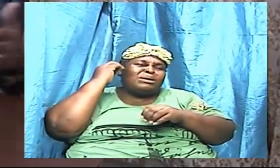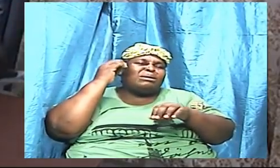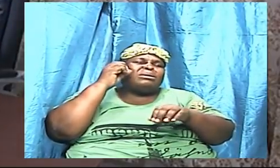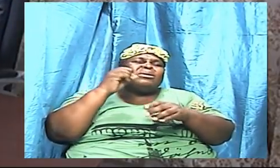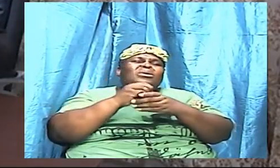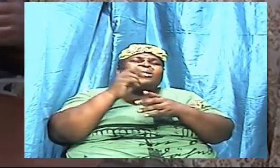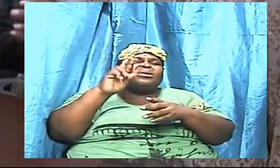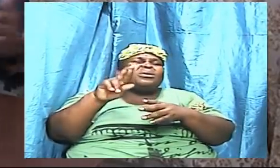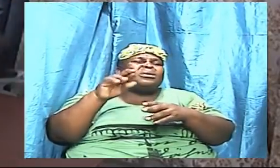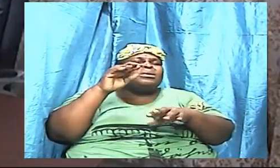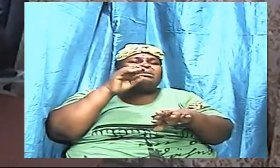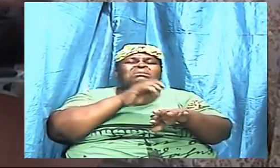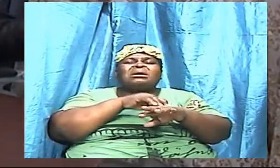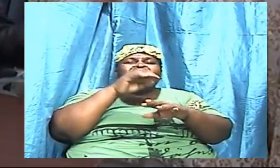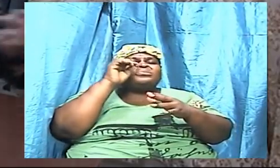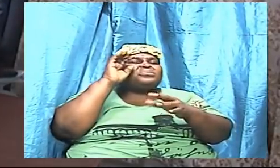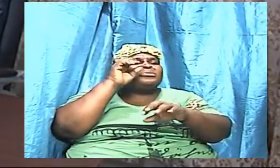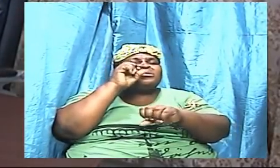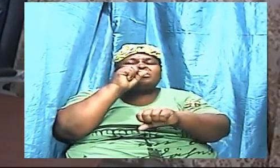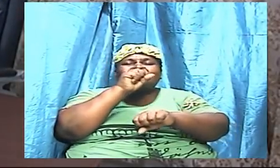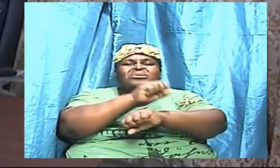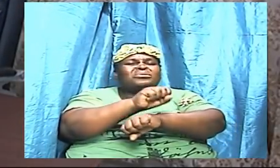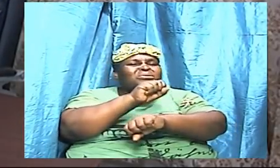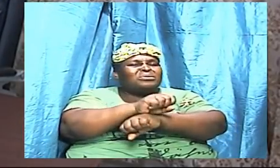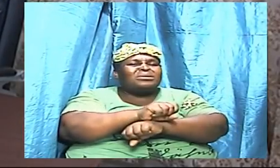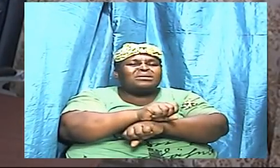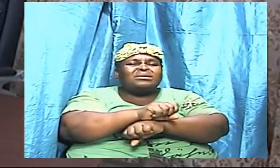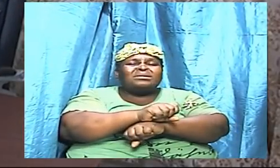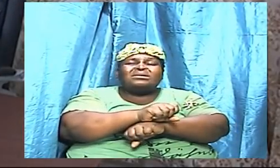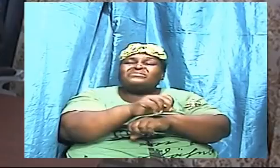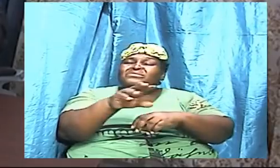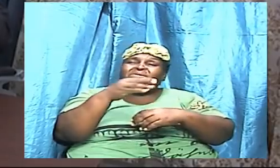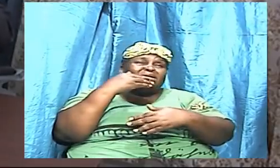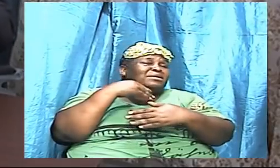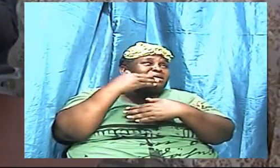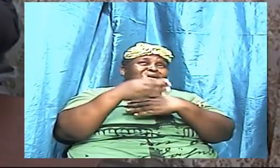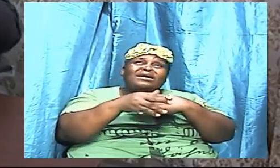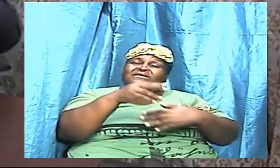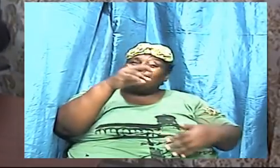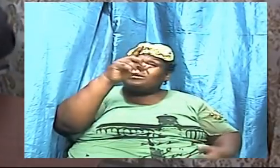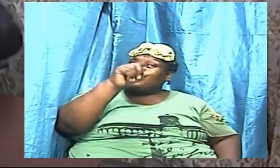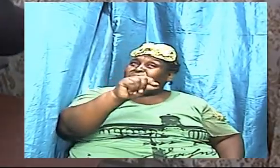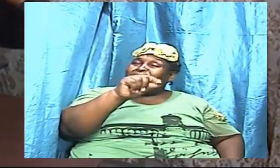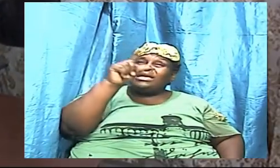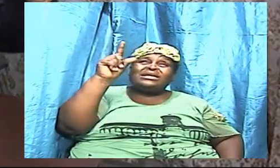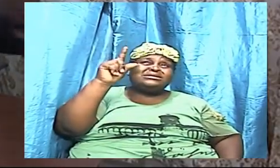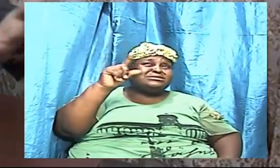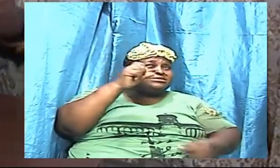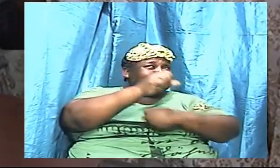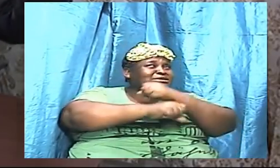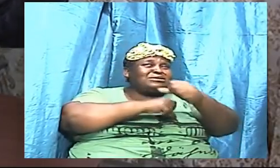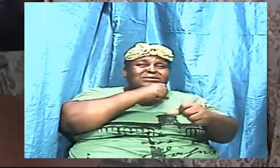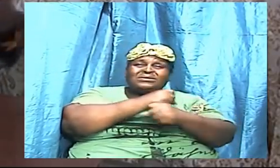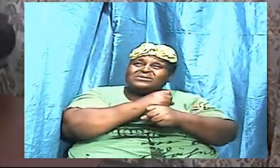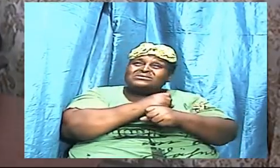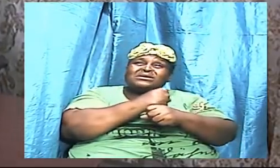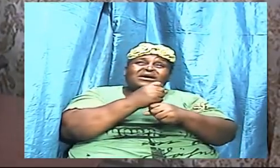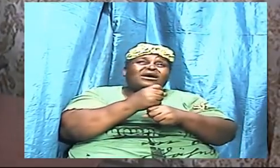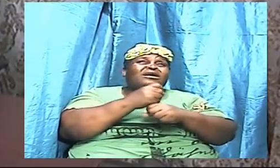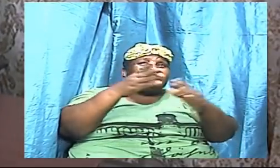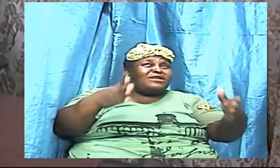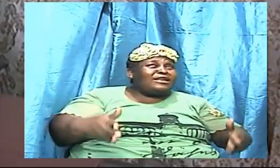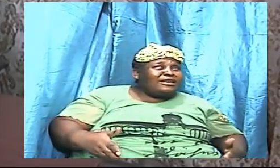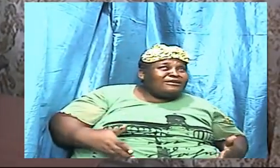years of serving God after 30 40 years